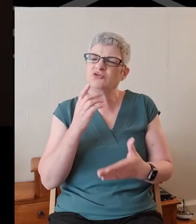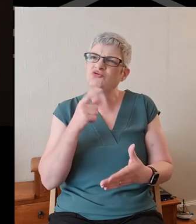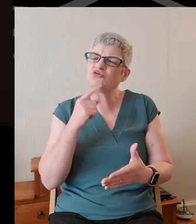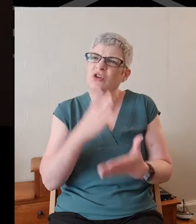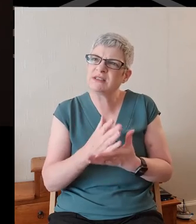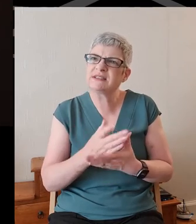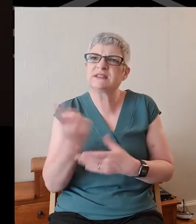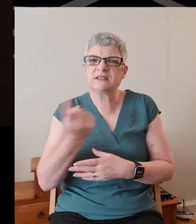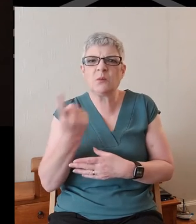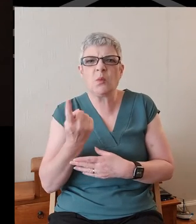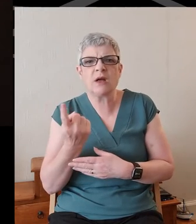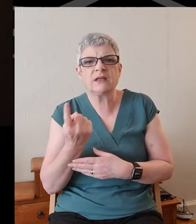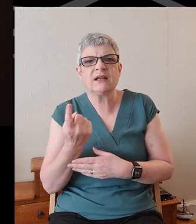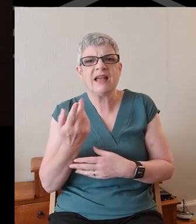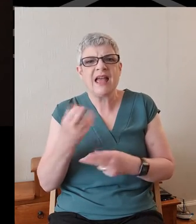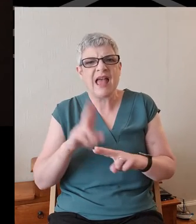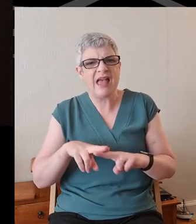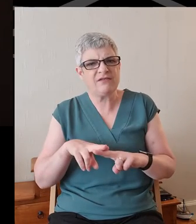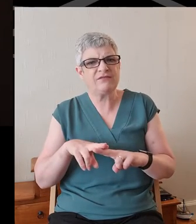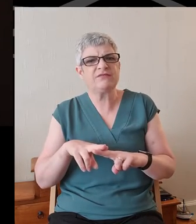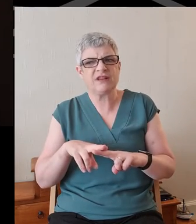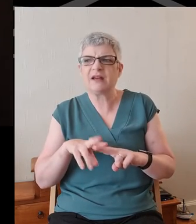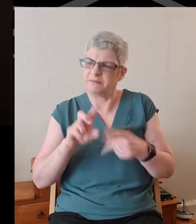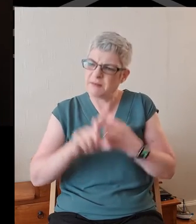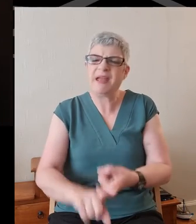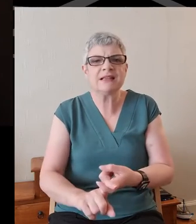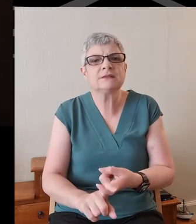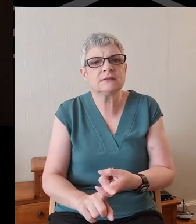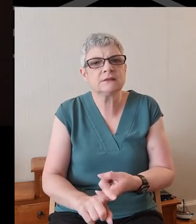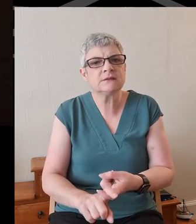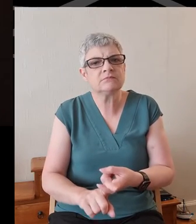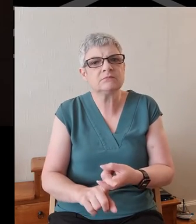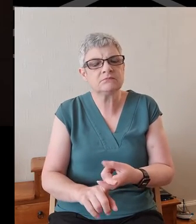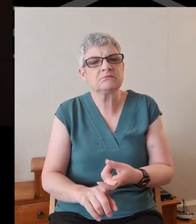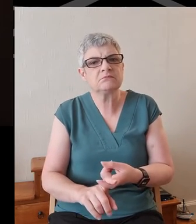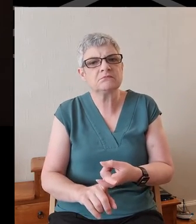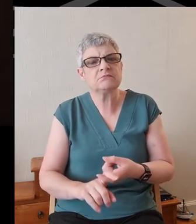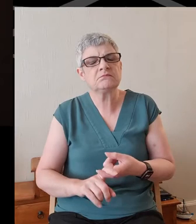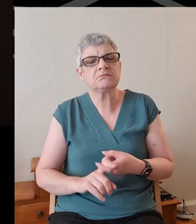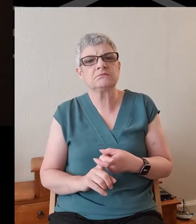something if I show some kind of dependence on it or dependence on them.